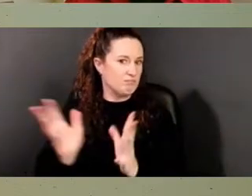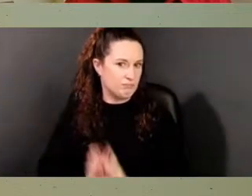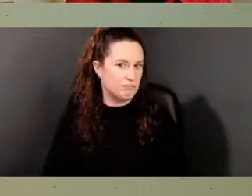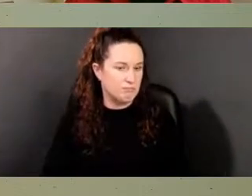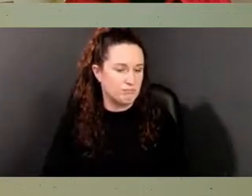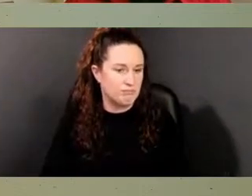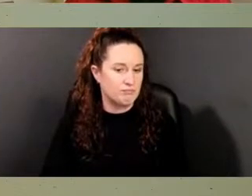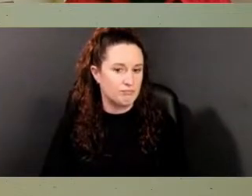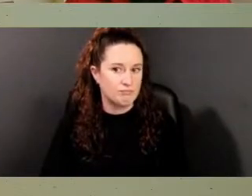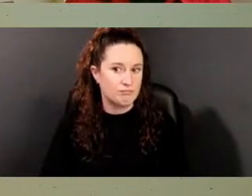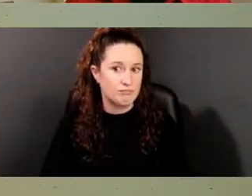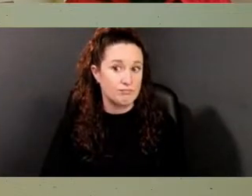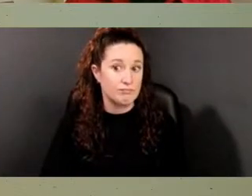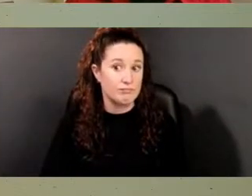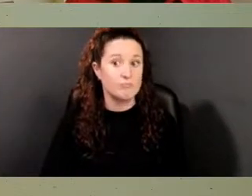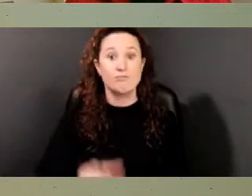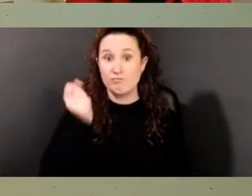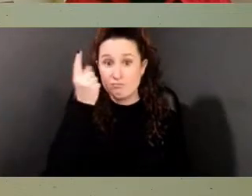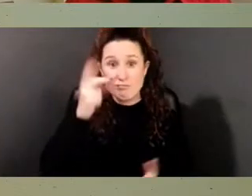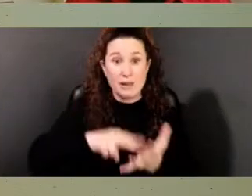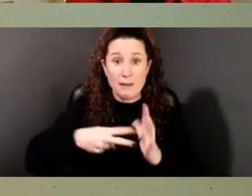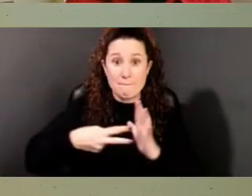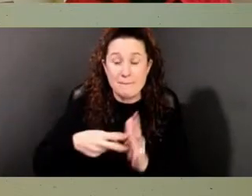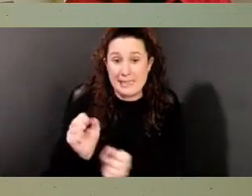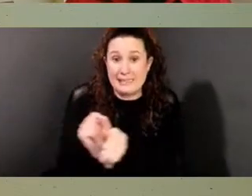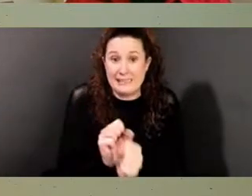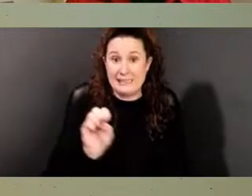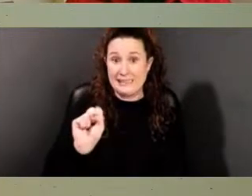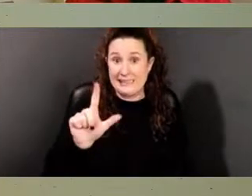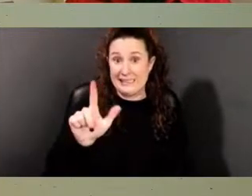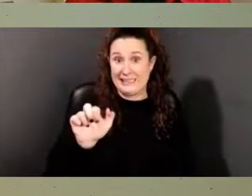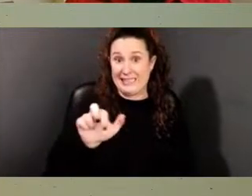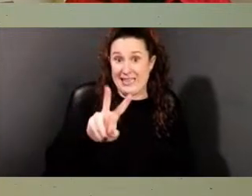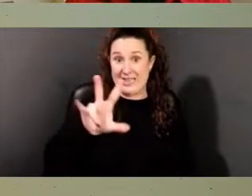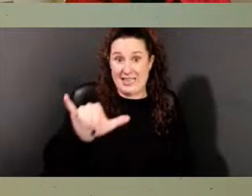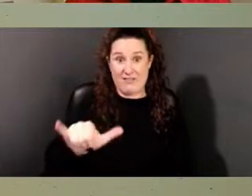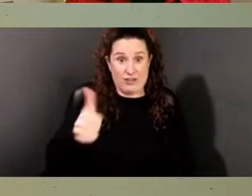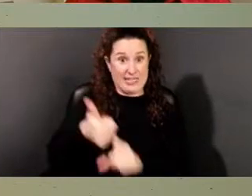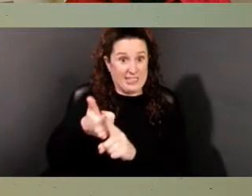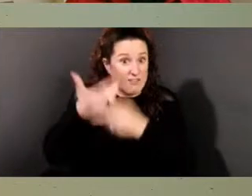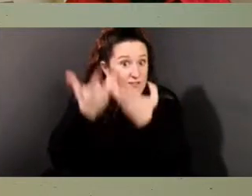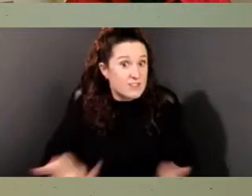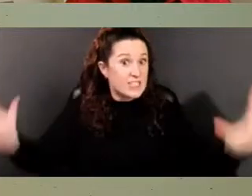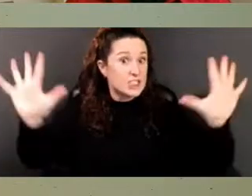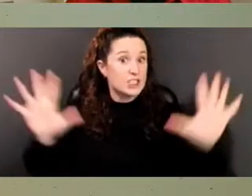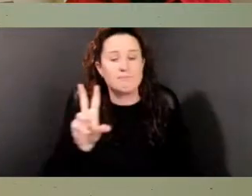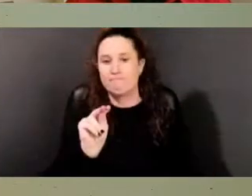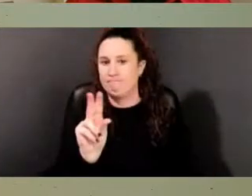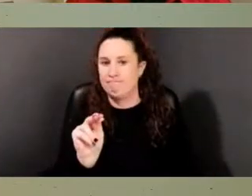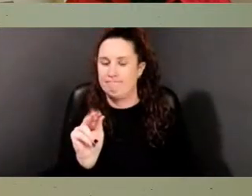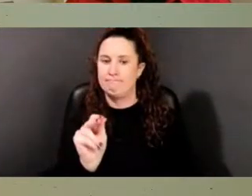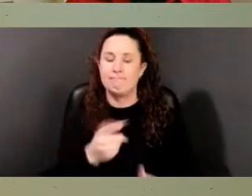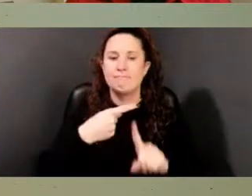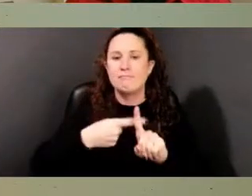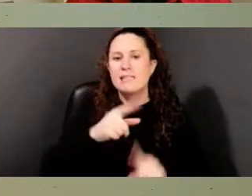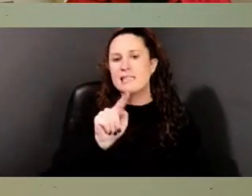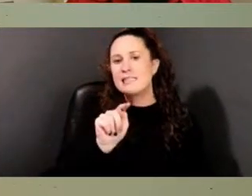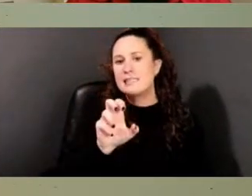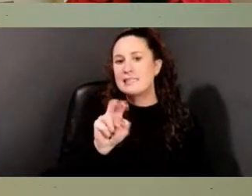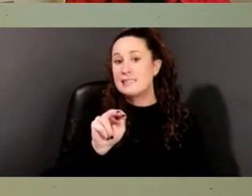But this did not end slavery at the John Dickinson plantation. Tenant farmers who leased lands from John Dickinson